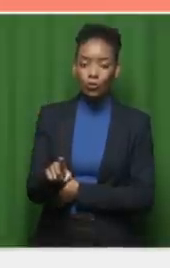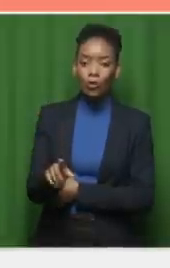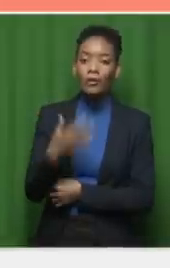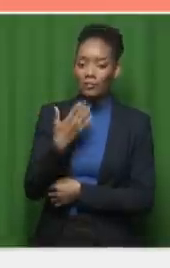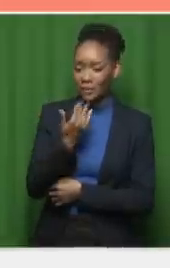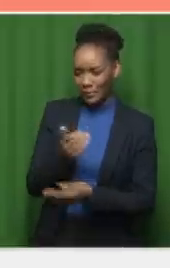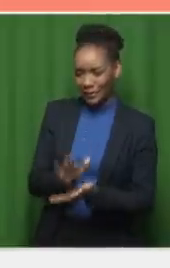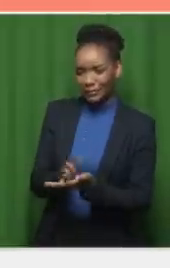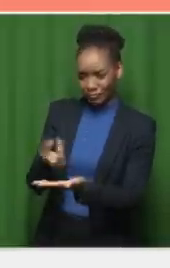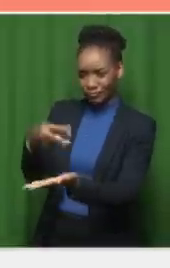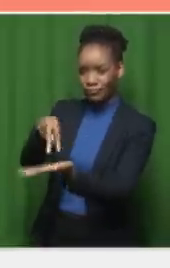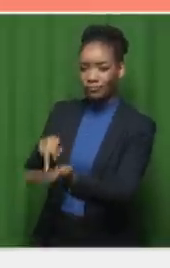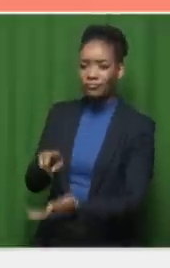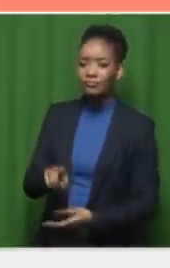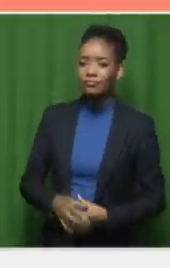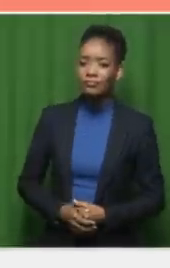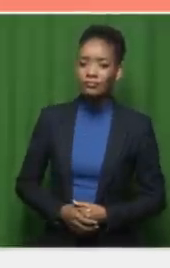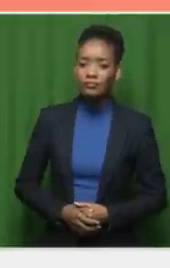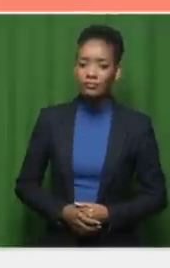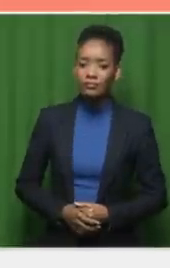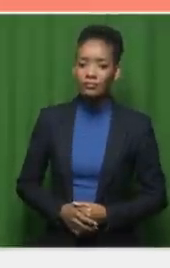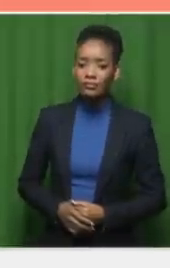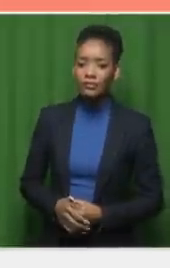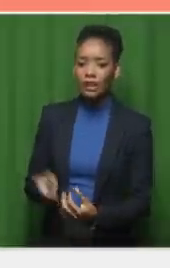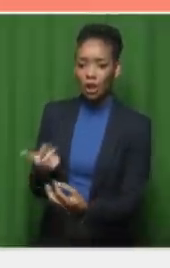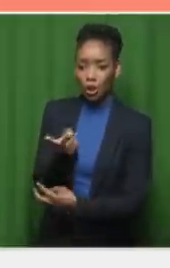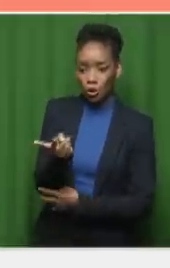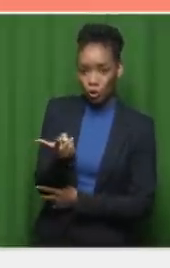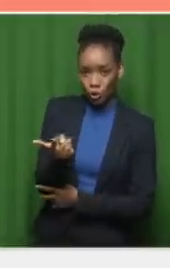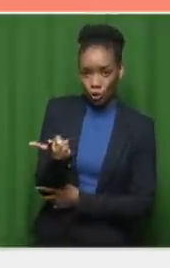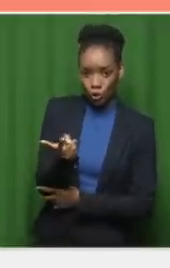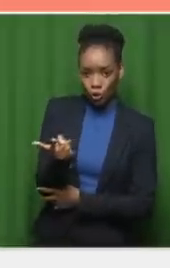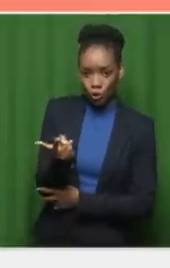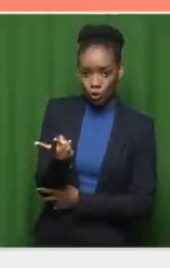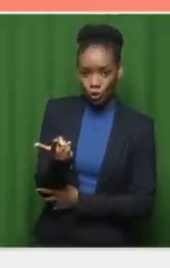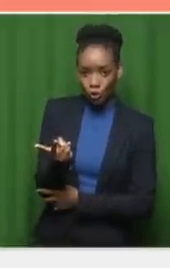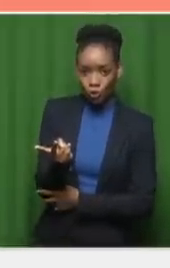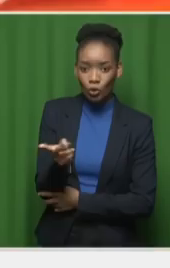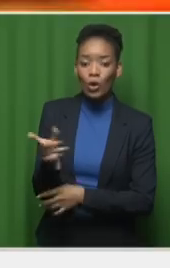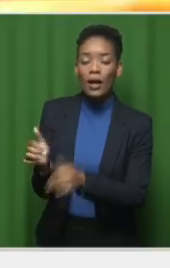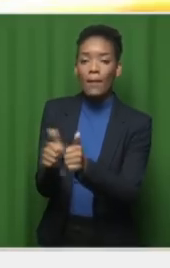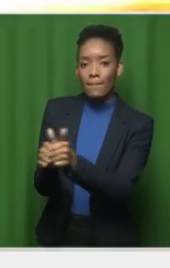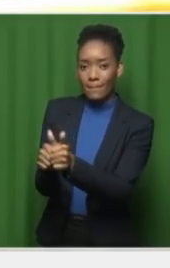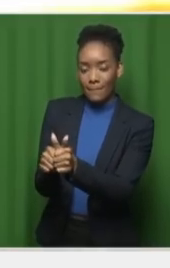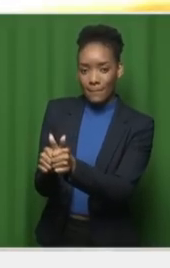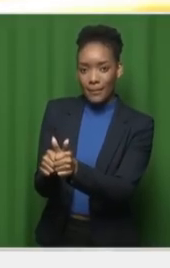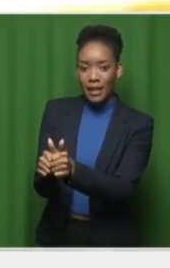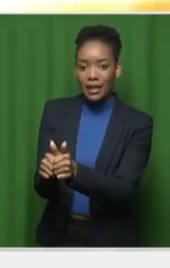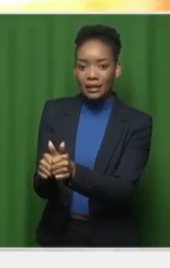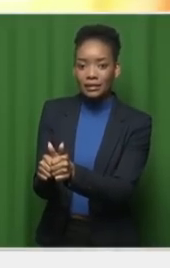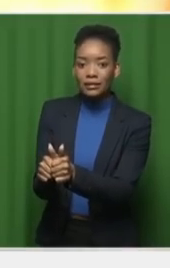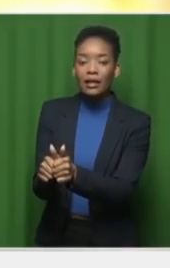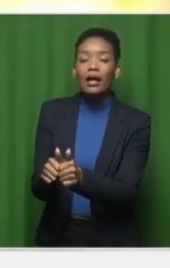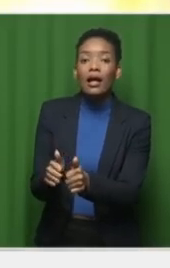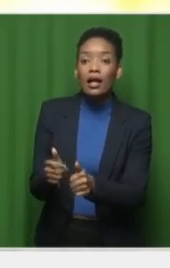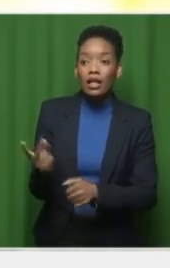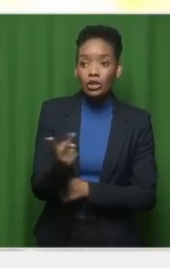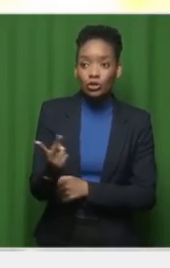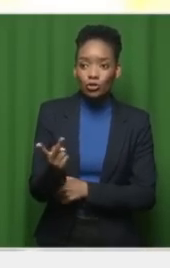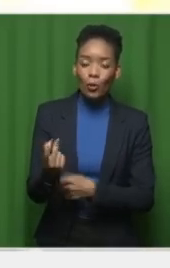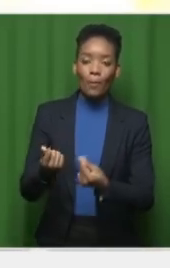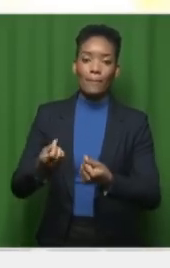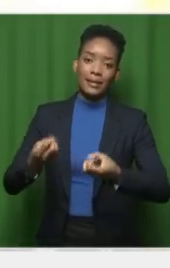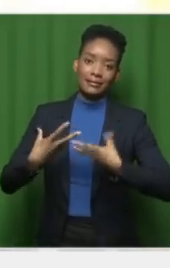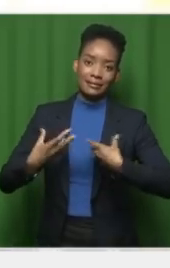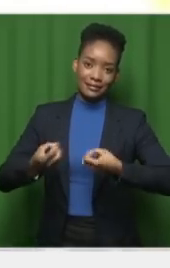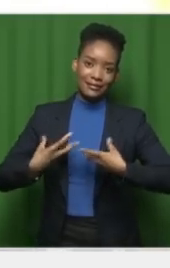stand up. Because these are the two and part of their partners who have given us money